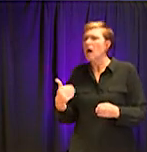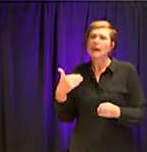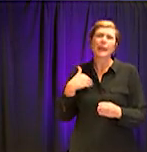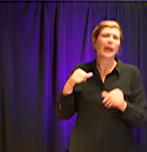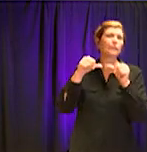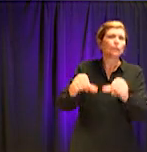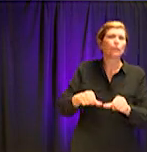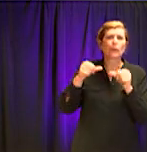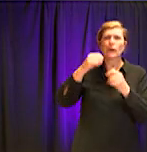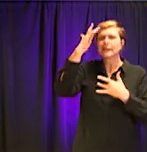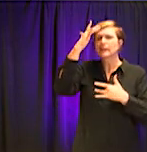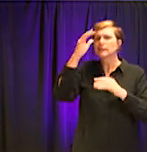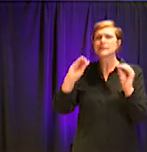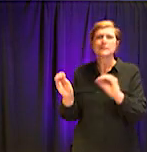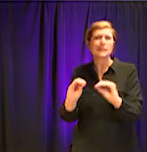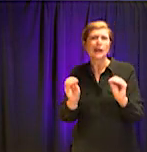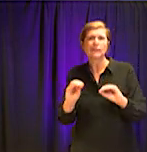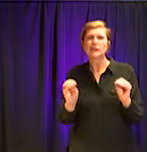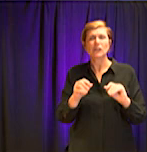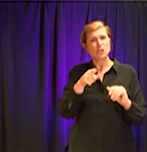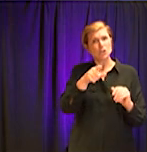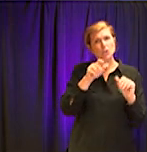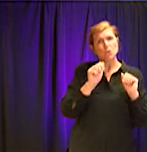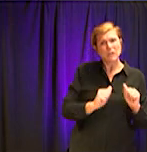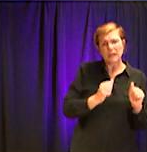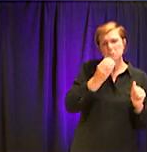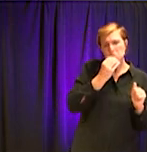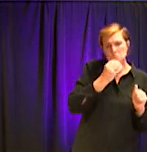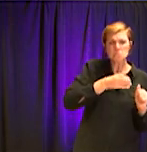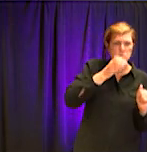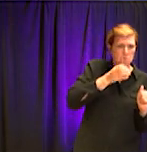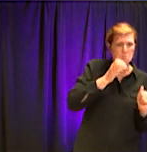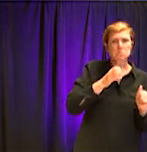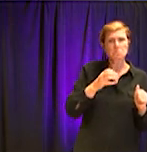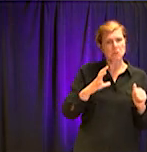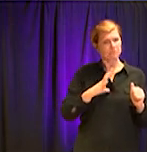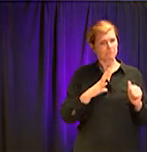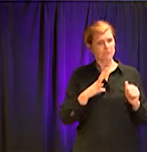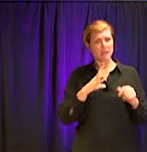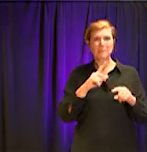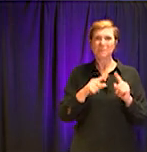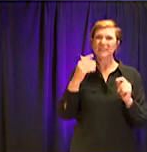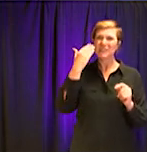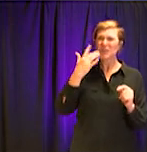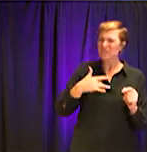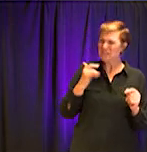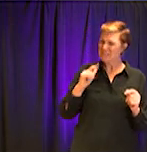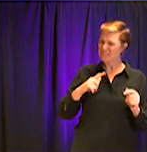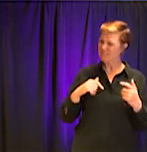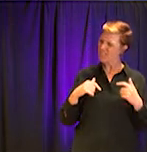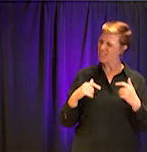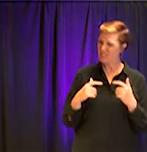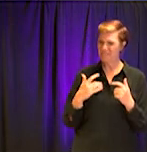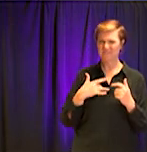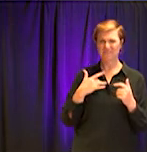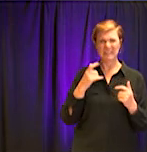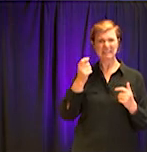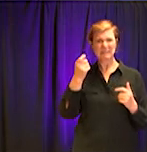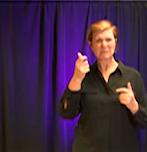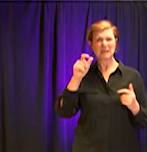drink and kind of get along, but you're ill, just like when you feel like, you know, you get the flu during a seasonal flu outbreak. Um,